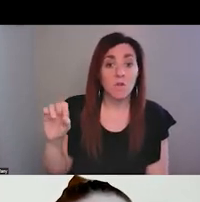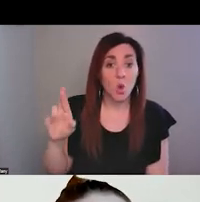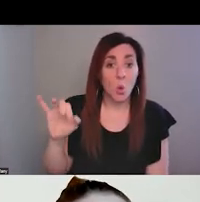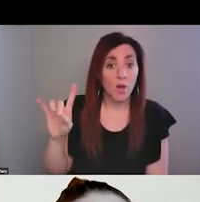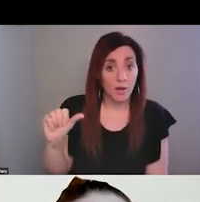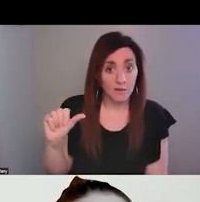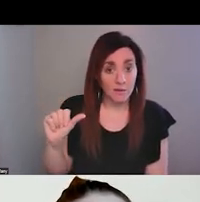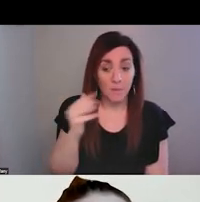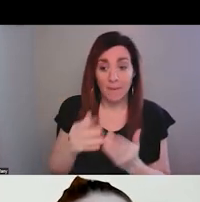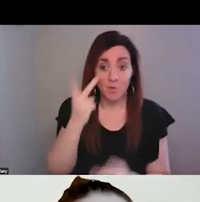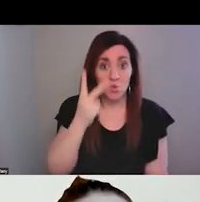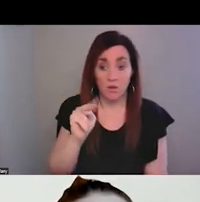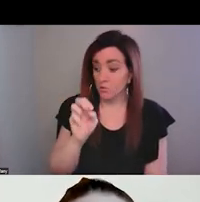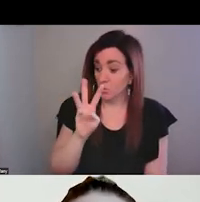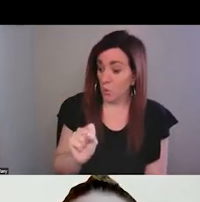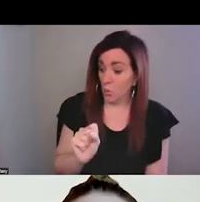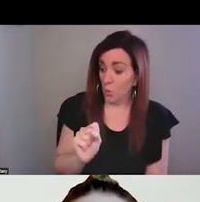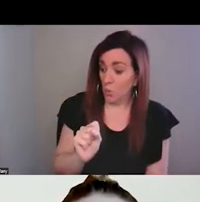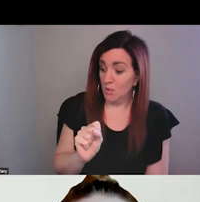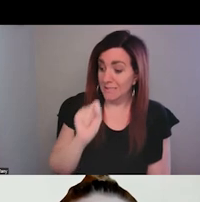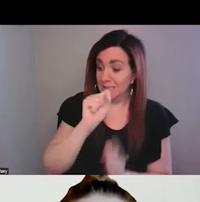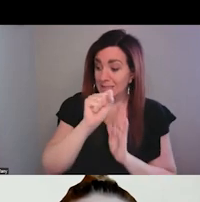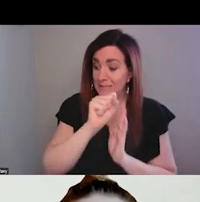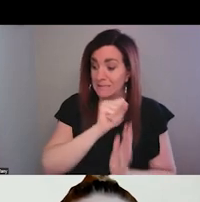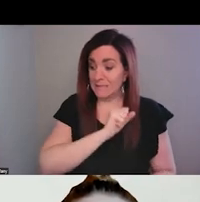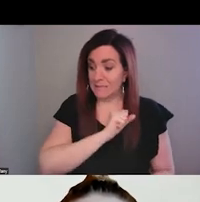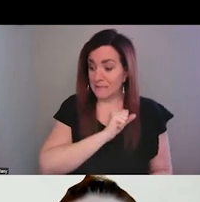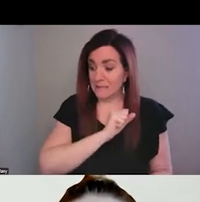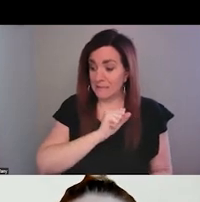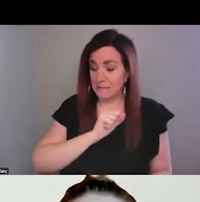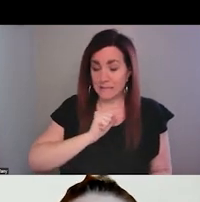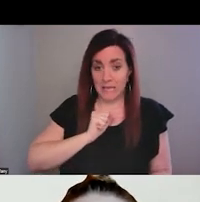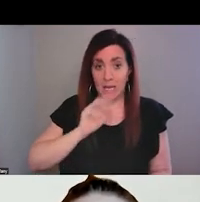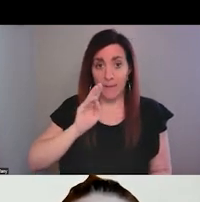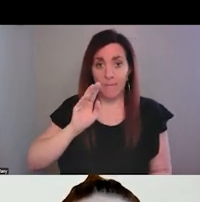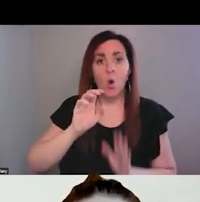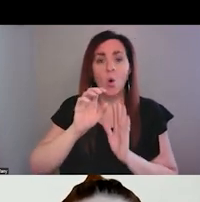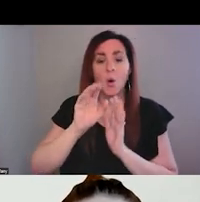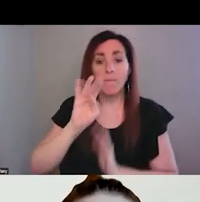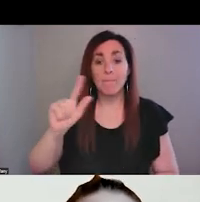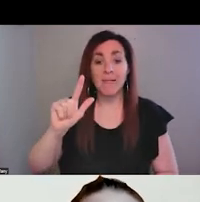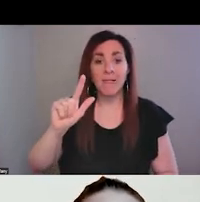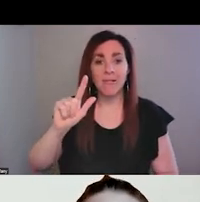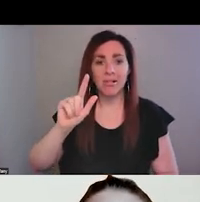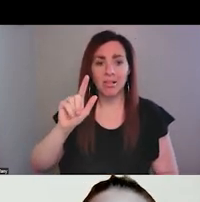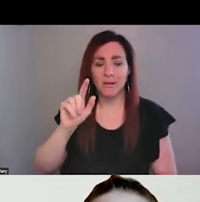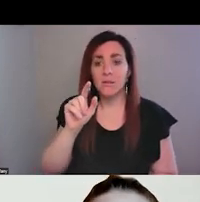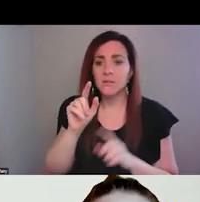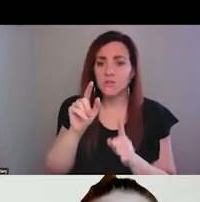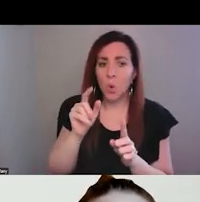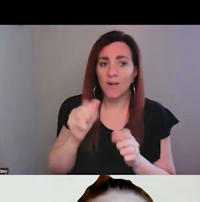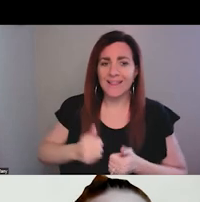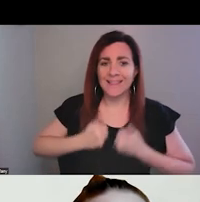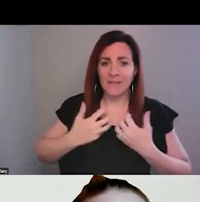may have seen news of, um, Senate Bill 7016. This is called the Live Healthy Act. This is a very